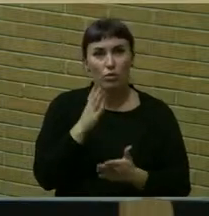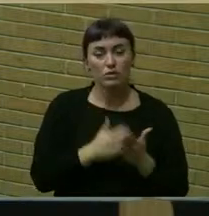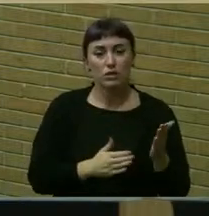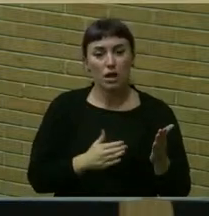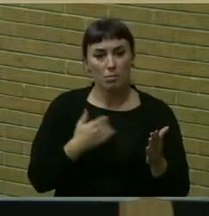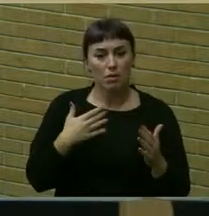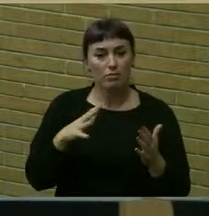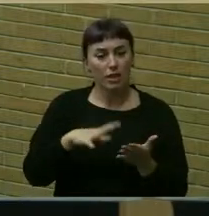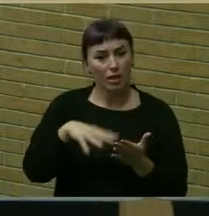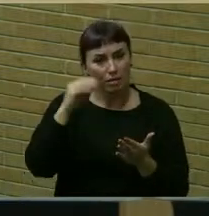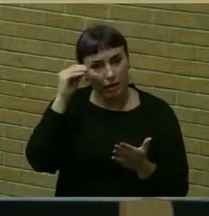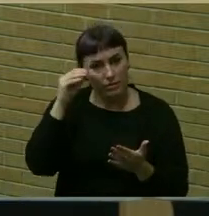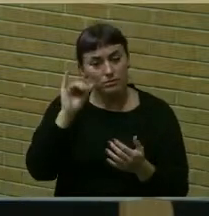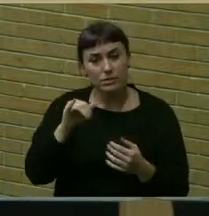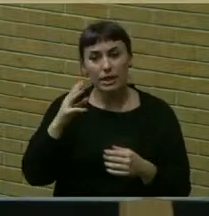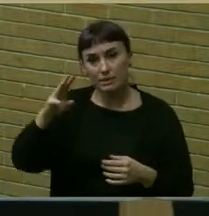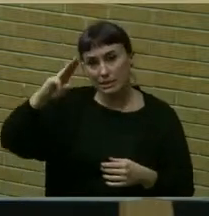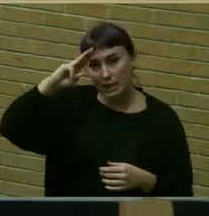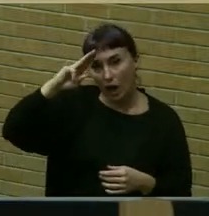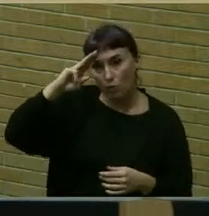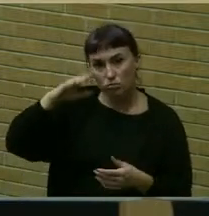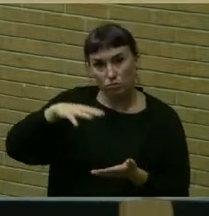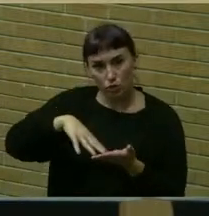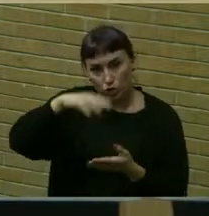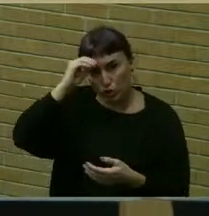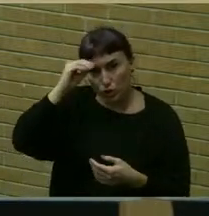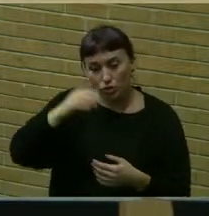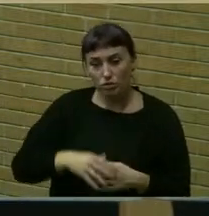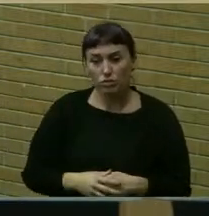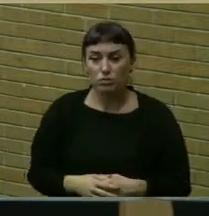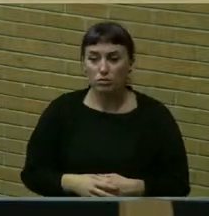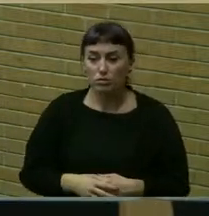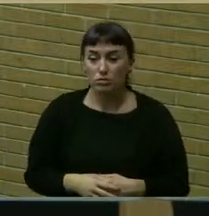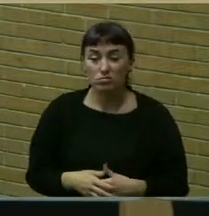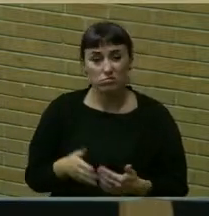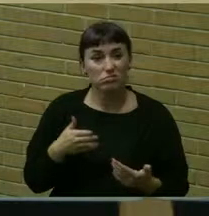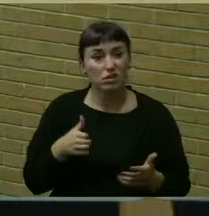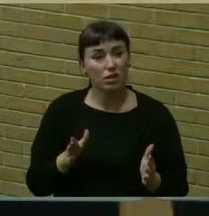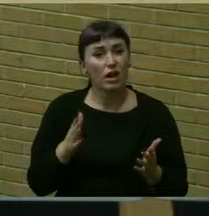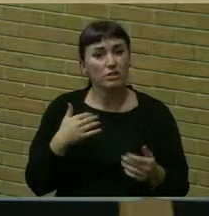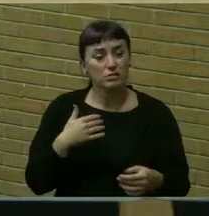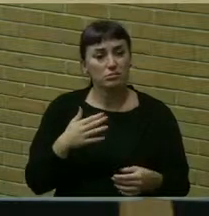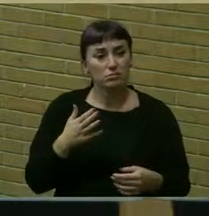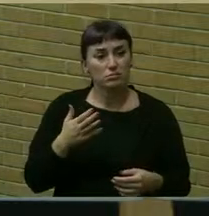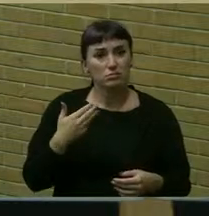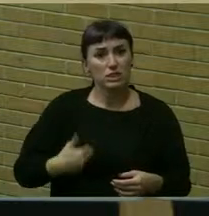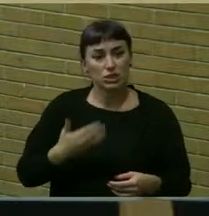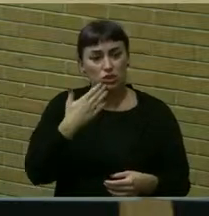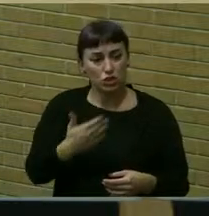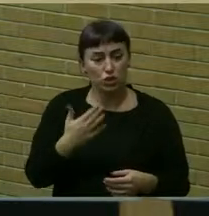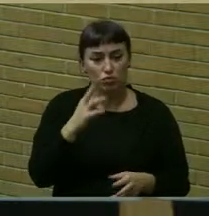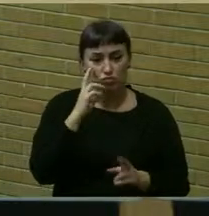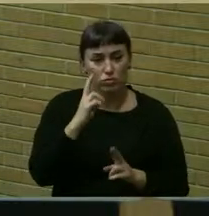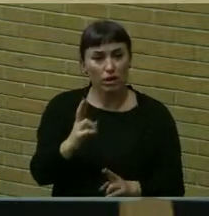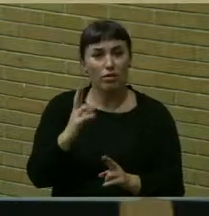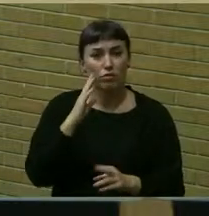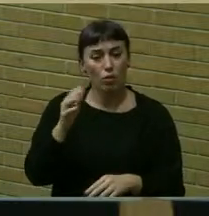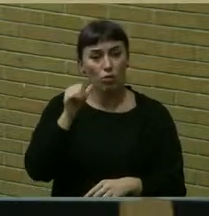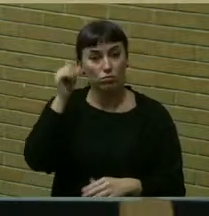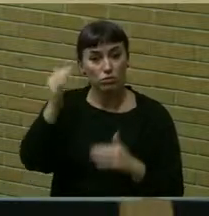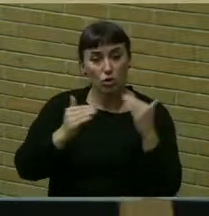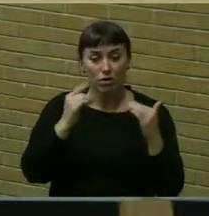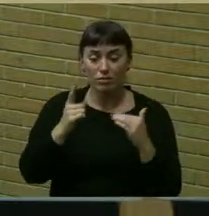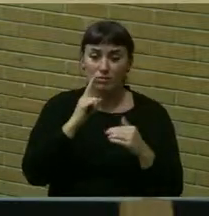lessons that scouts learn. And let's be good, respectful adults. This is an